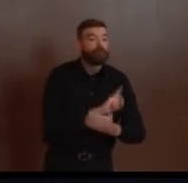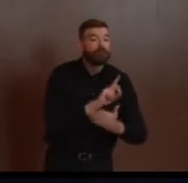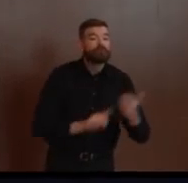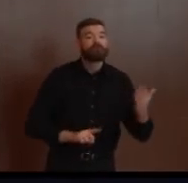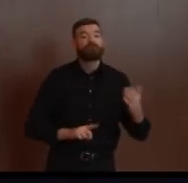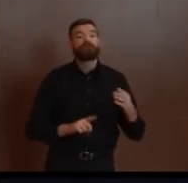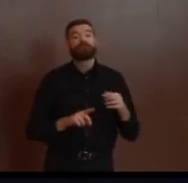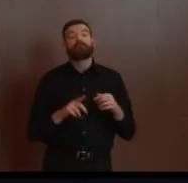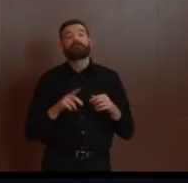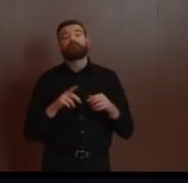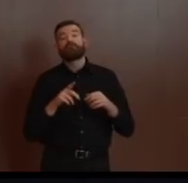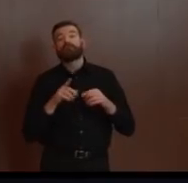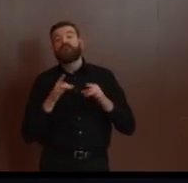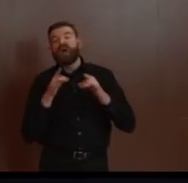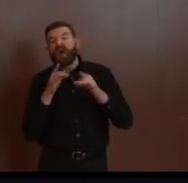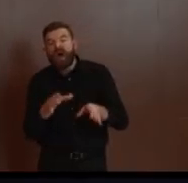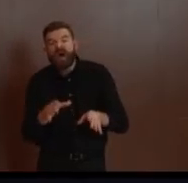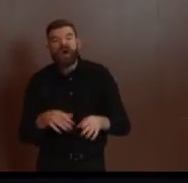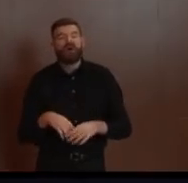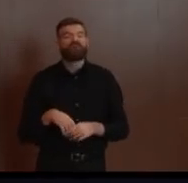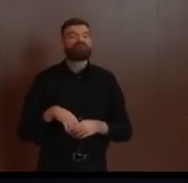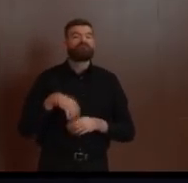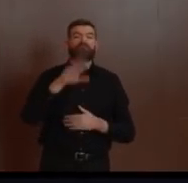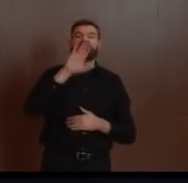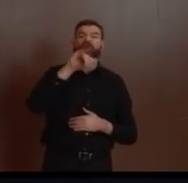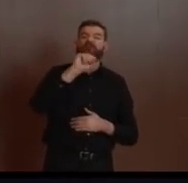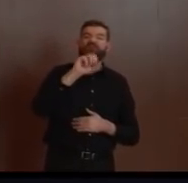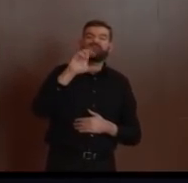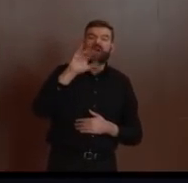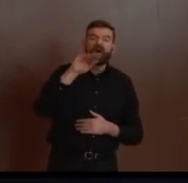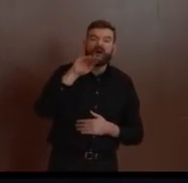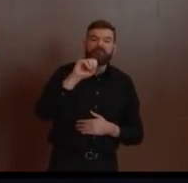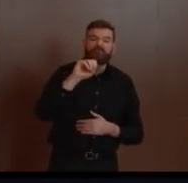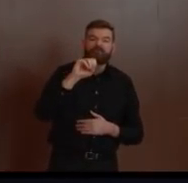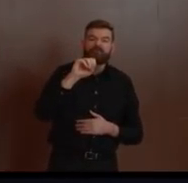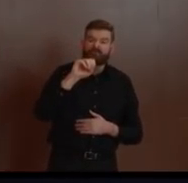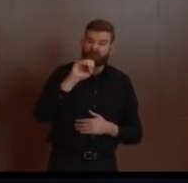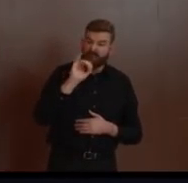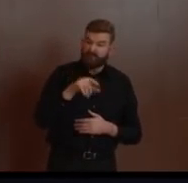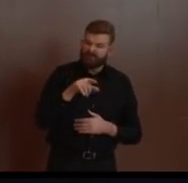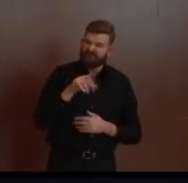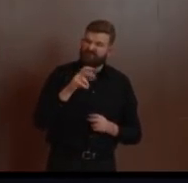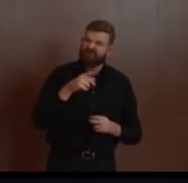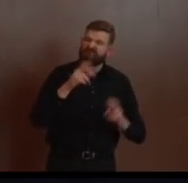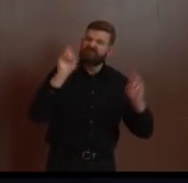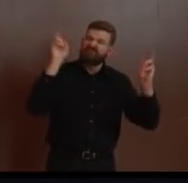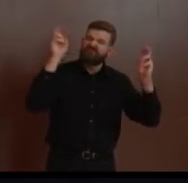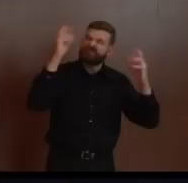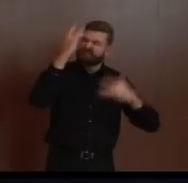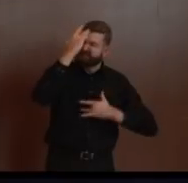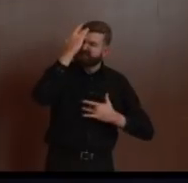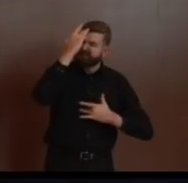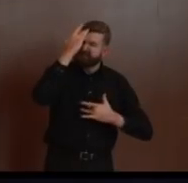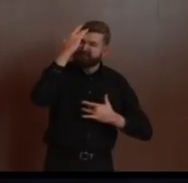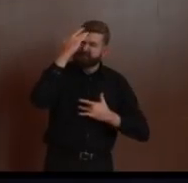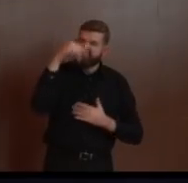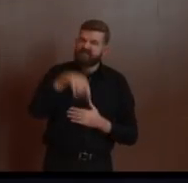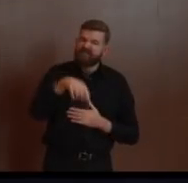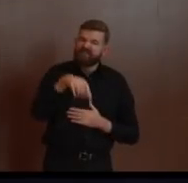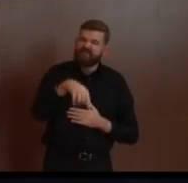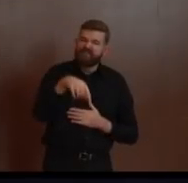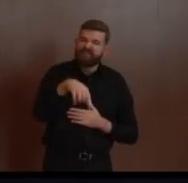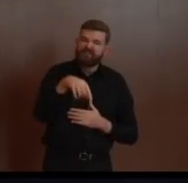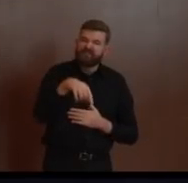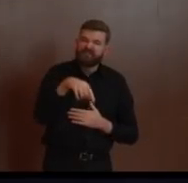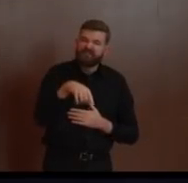a disease that we have to contain in this moment like in all moments. So in my mind, even though there are a handful of incidents, that's a handful too